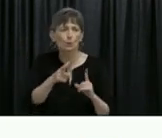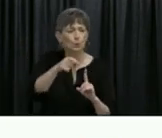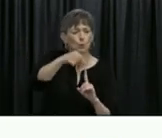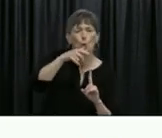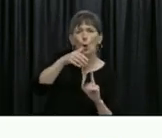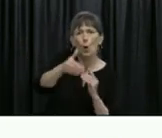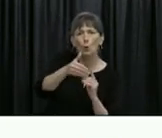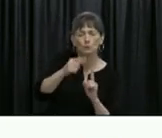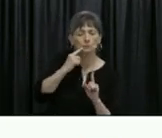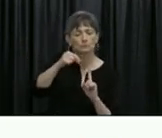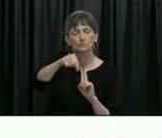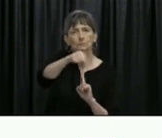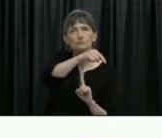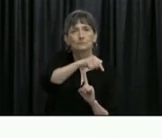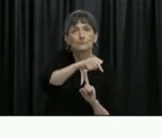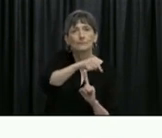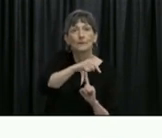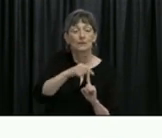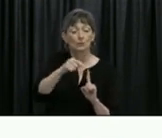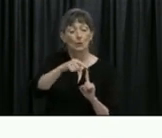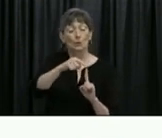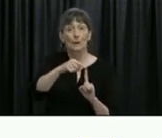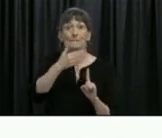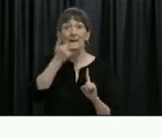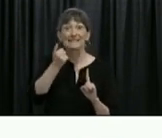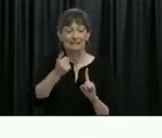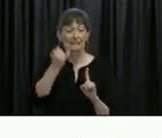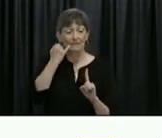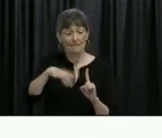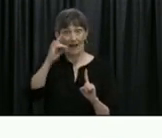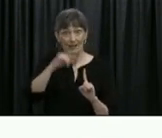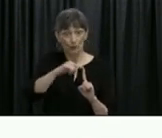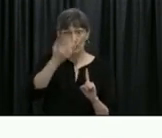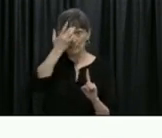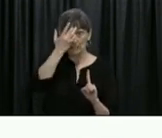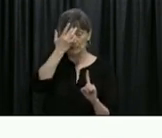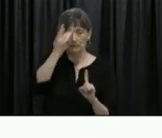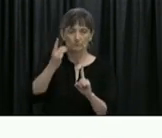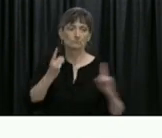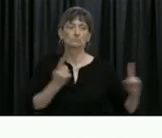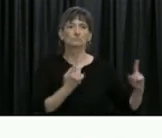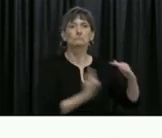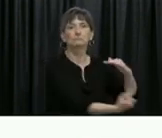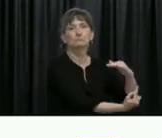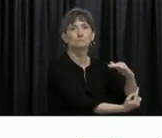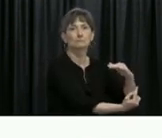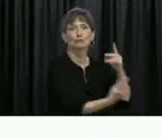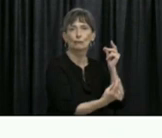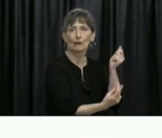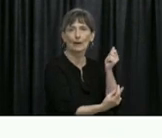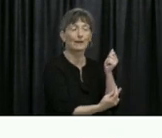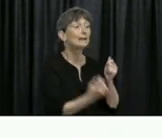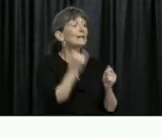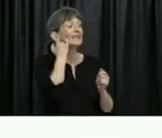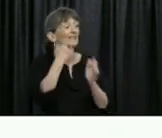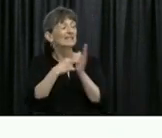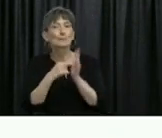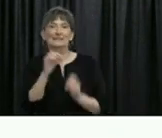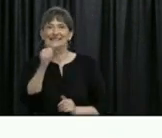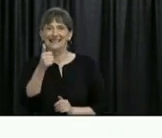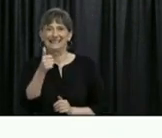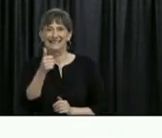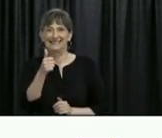to the community is to isolate them so that they can't infect others. So, in this particular scenario with 10 individuals, if you can